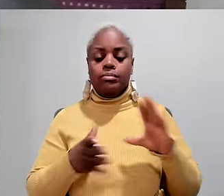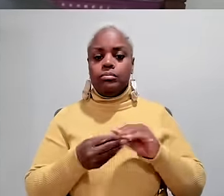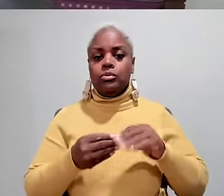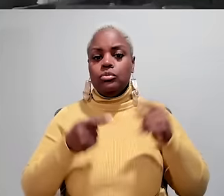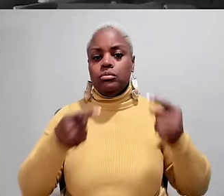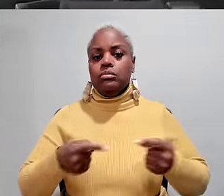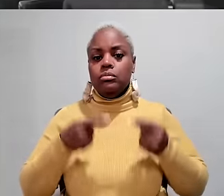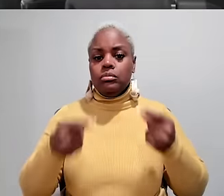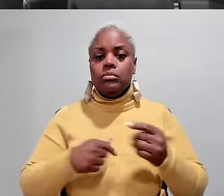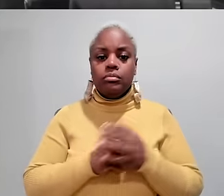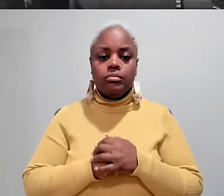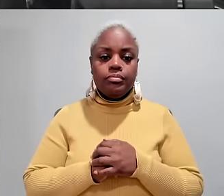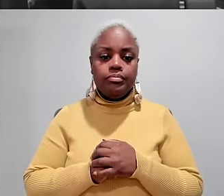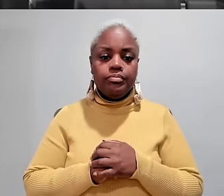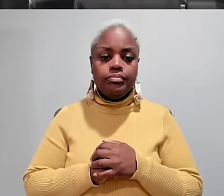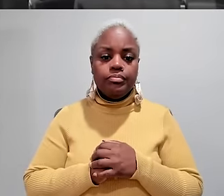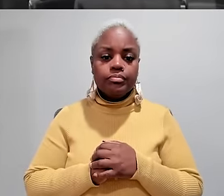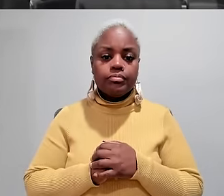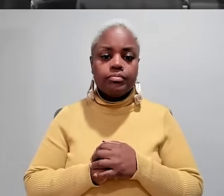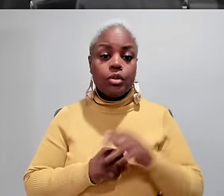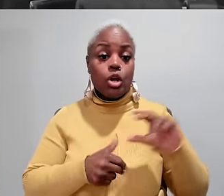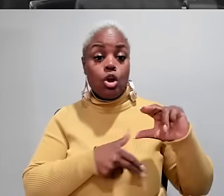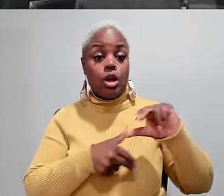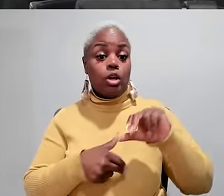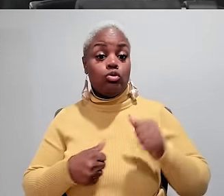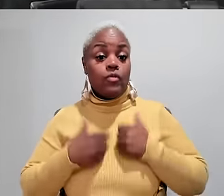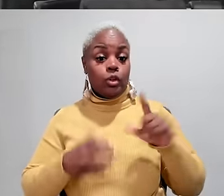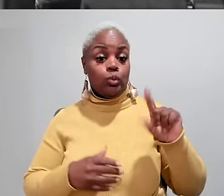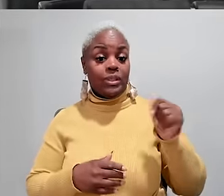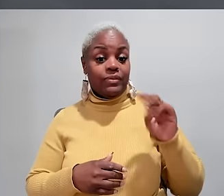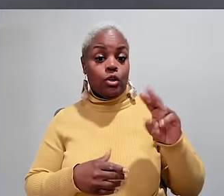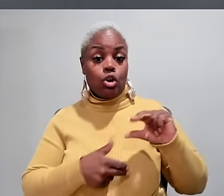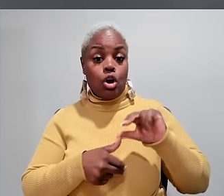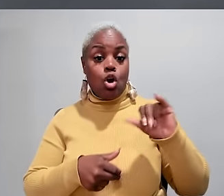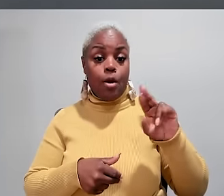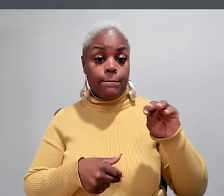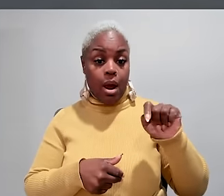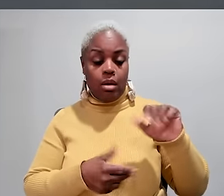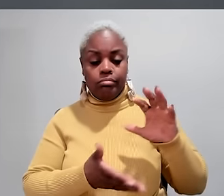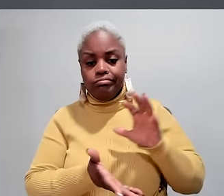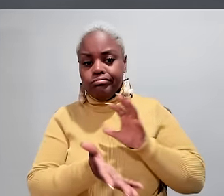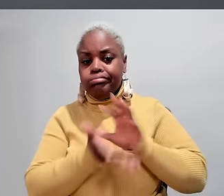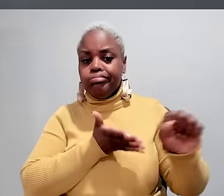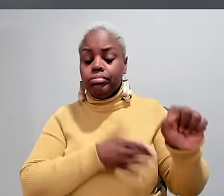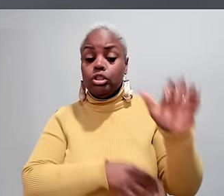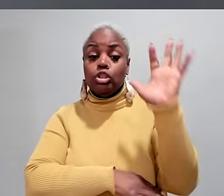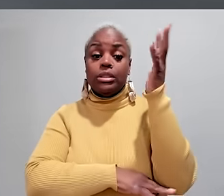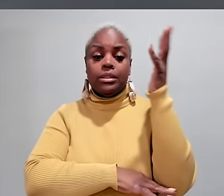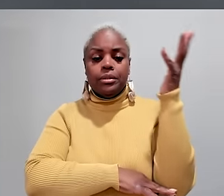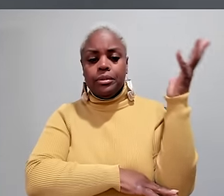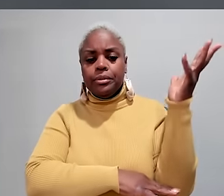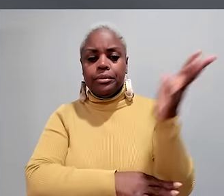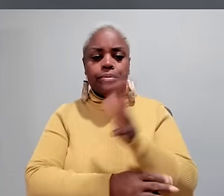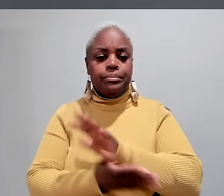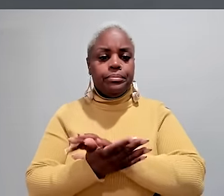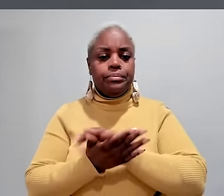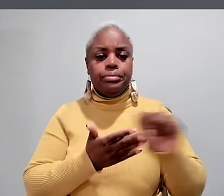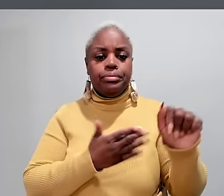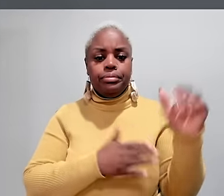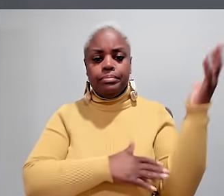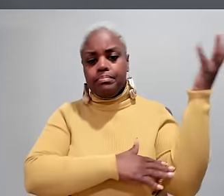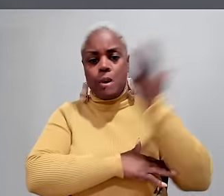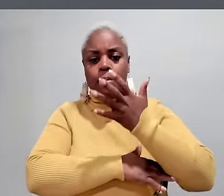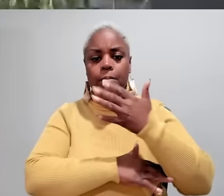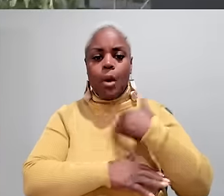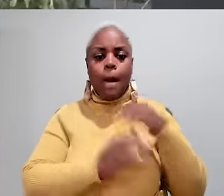Bitzinger had already been without permanent housing for five years. JUDY 2017, Hurricane Irma, it wiped